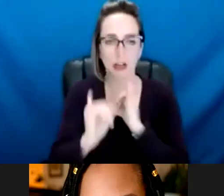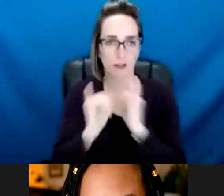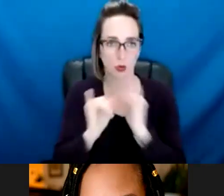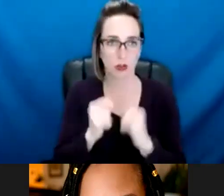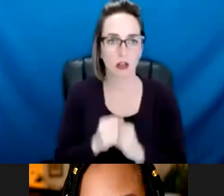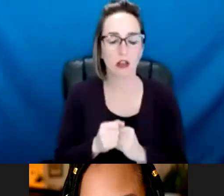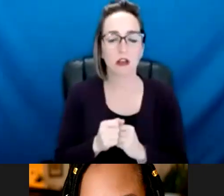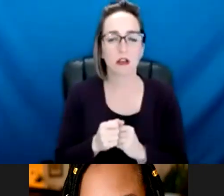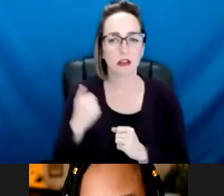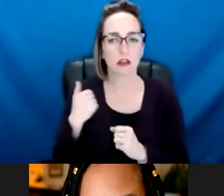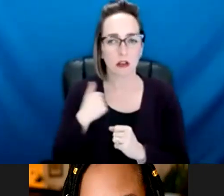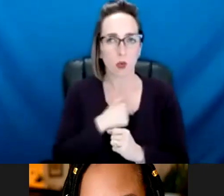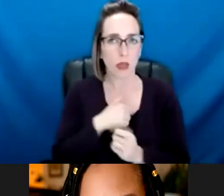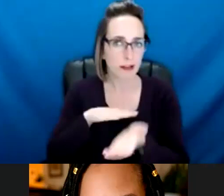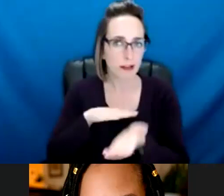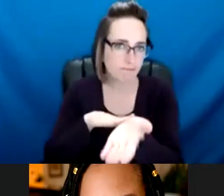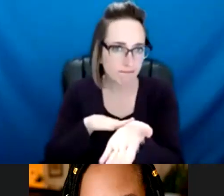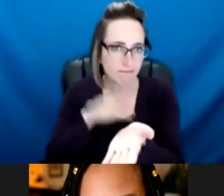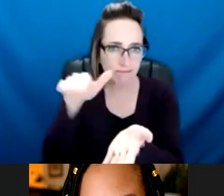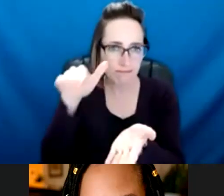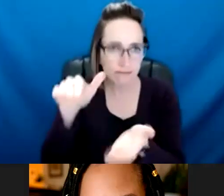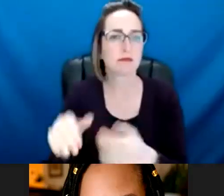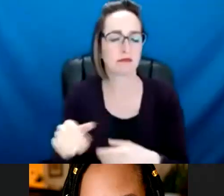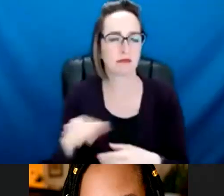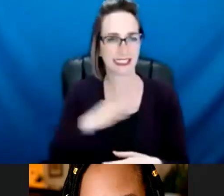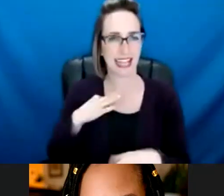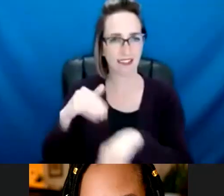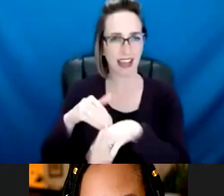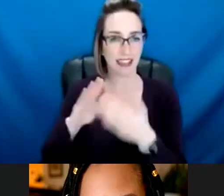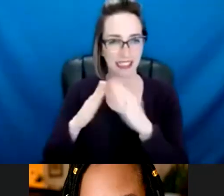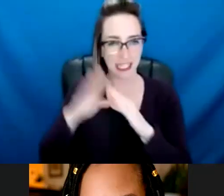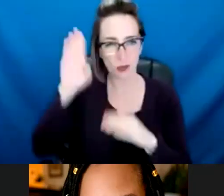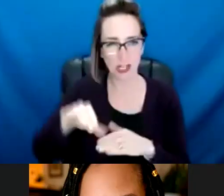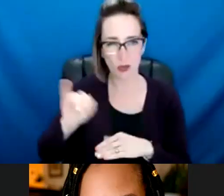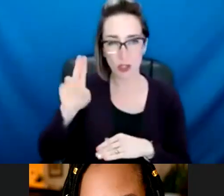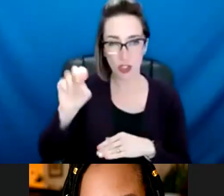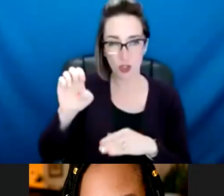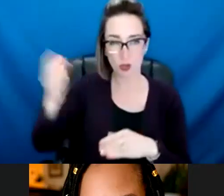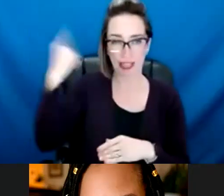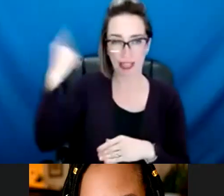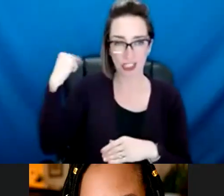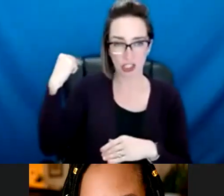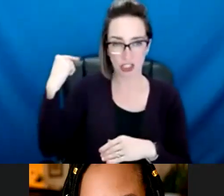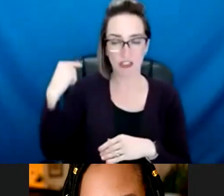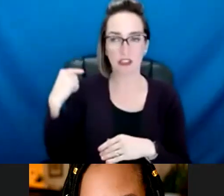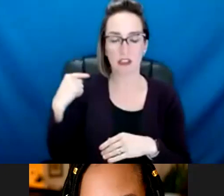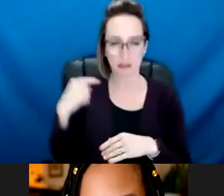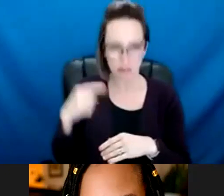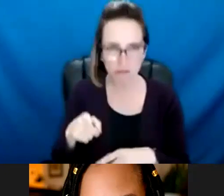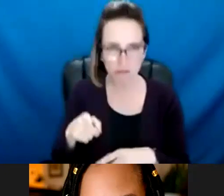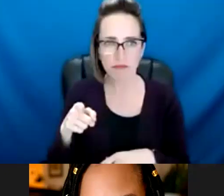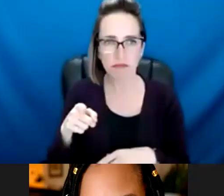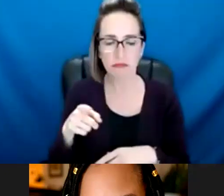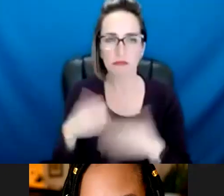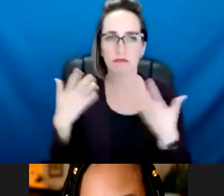from our policymakers at the city because we knew that starting in June and even before they were getting lots of input and insight from